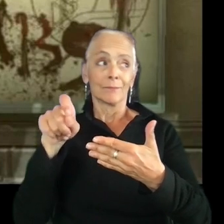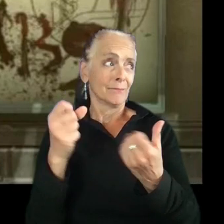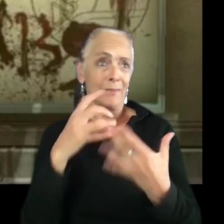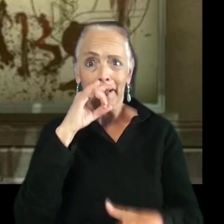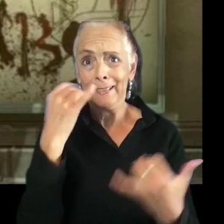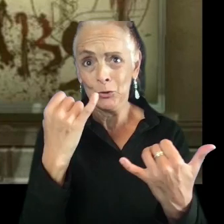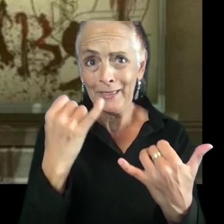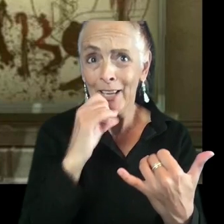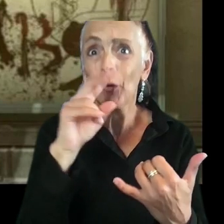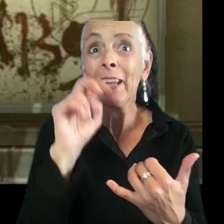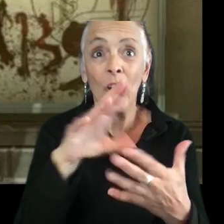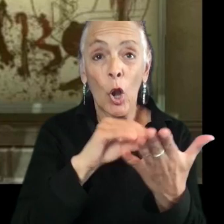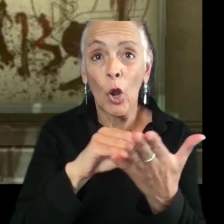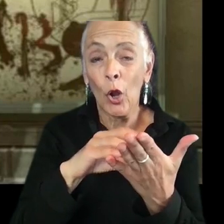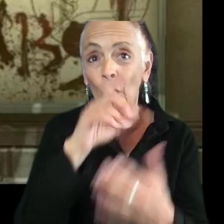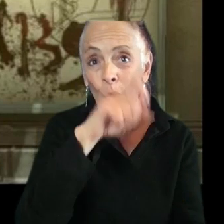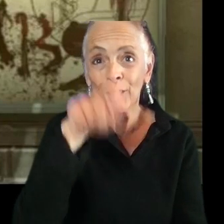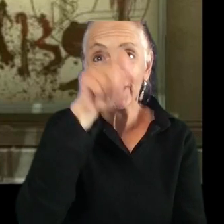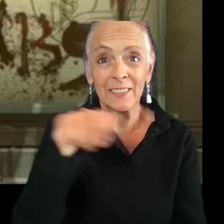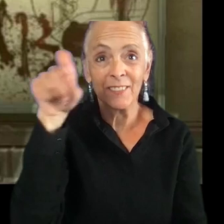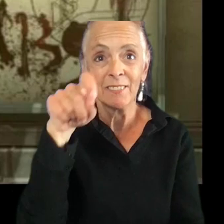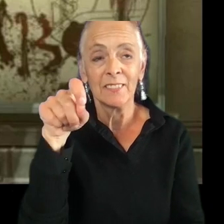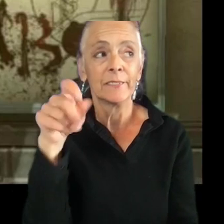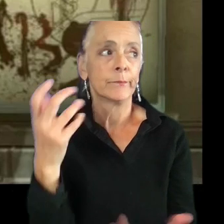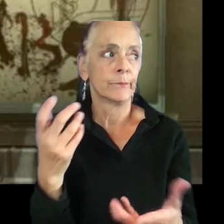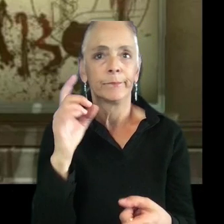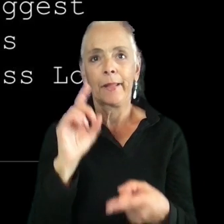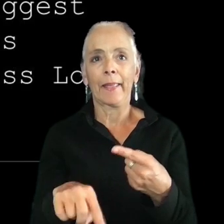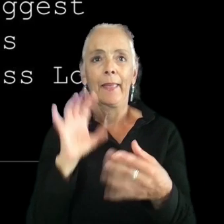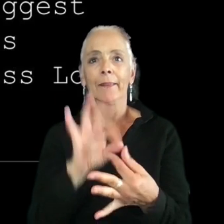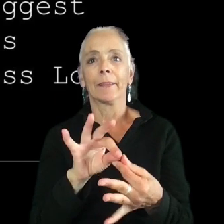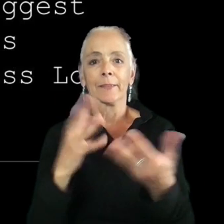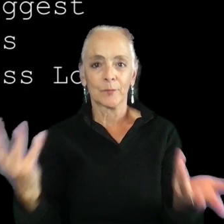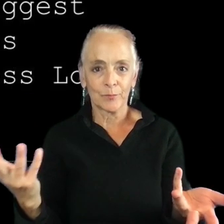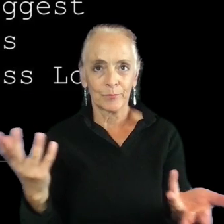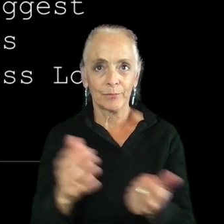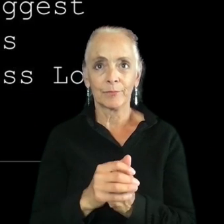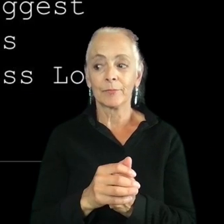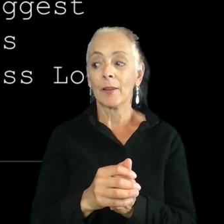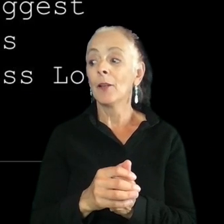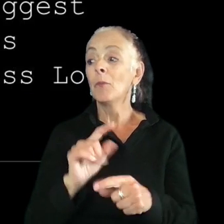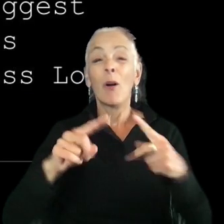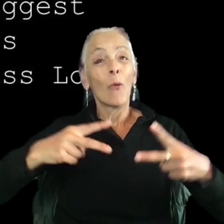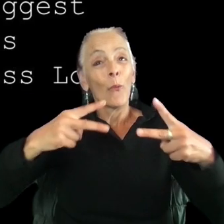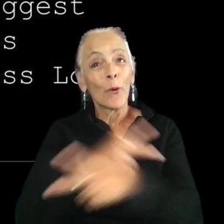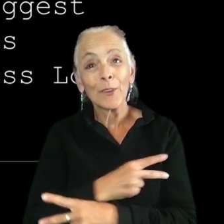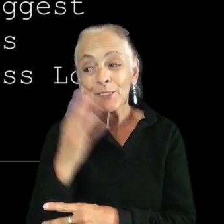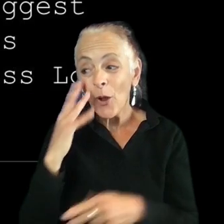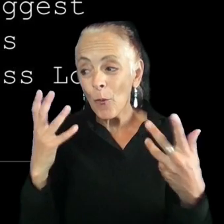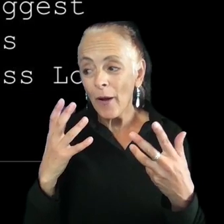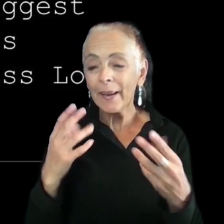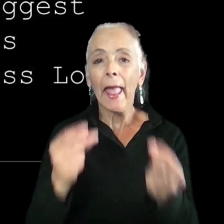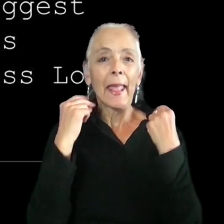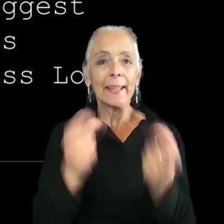learned cursive. It just sucks that they can't get into that. But you know what sucks more? Insta